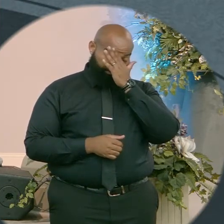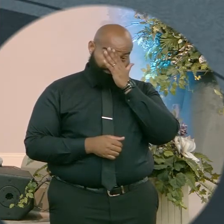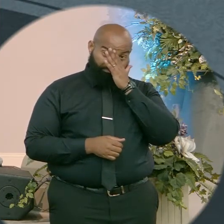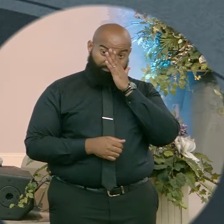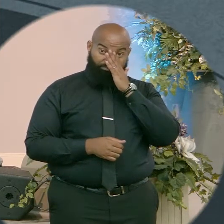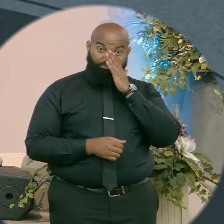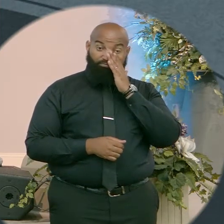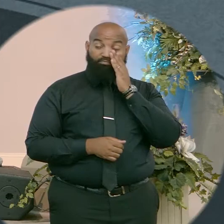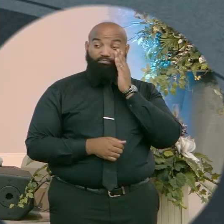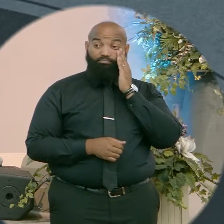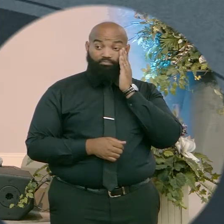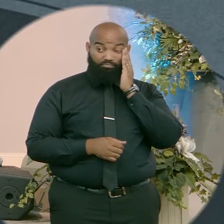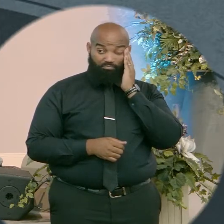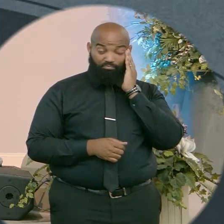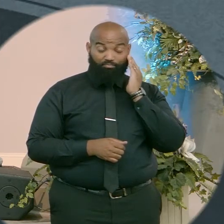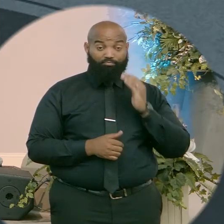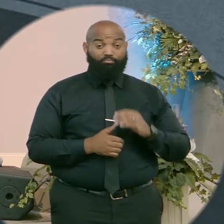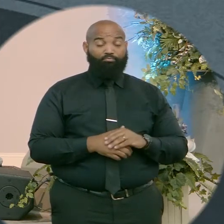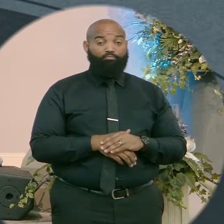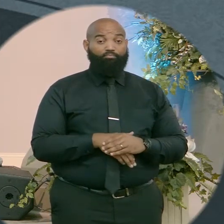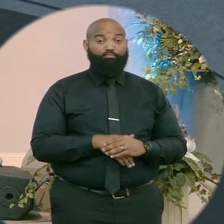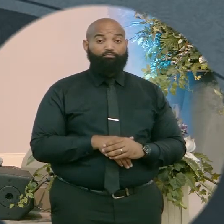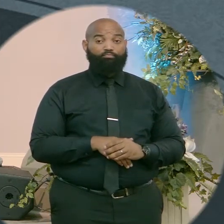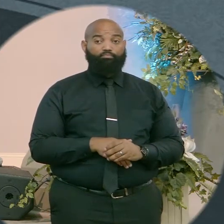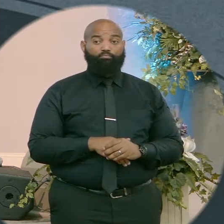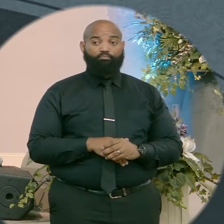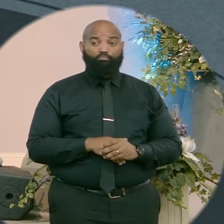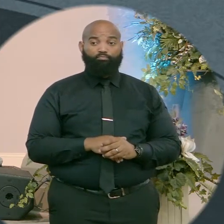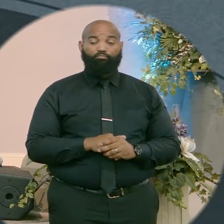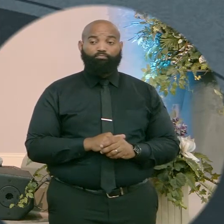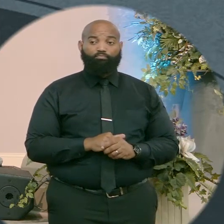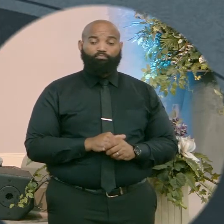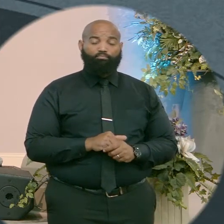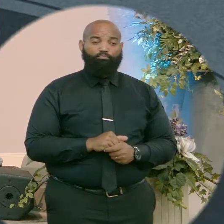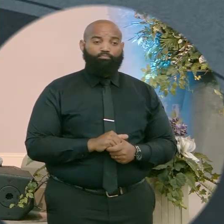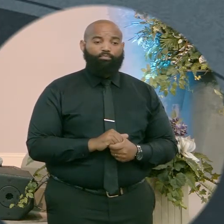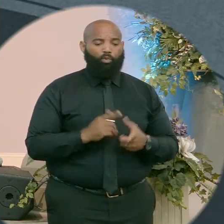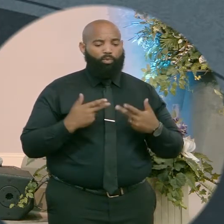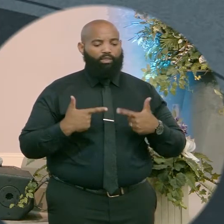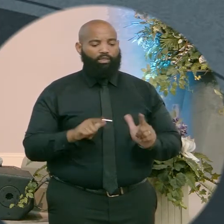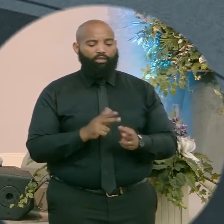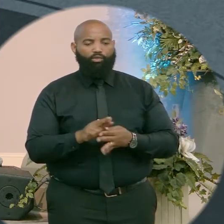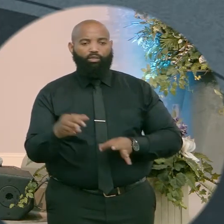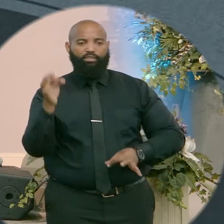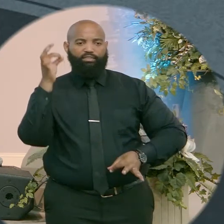I want to just take a moment for us to allow the Holy Spirit to move and to speak to us.